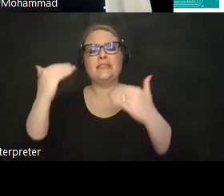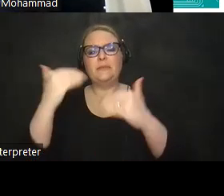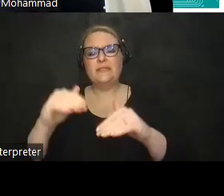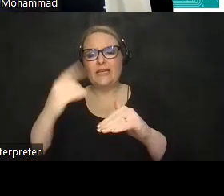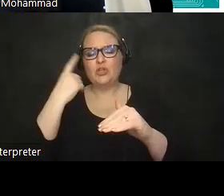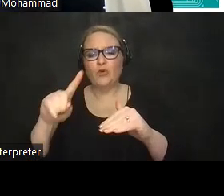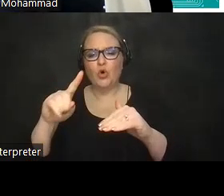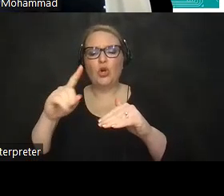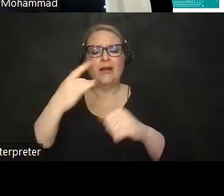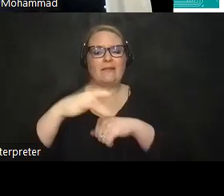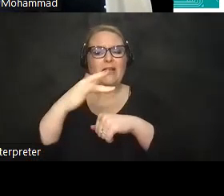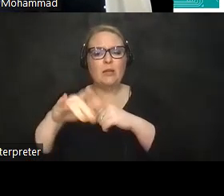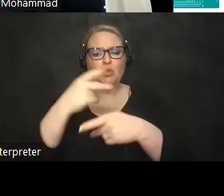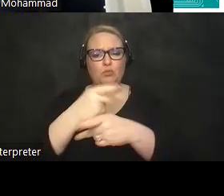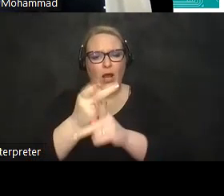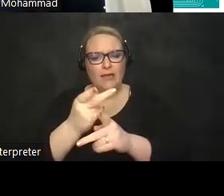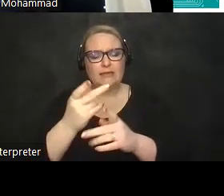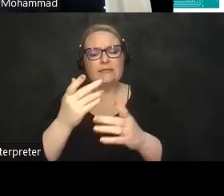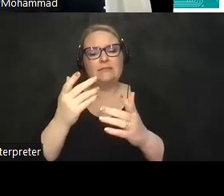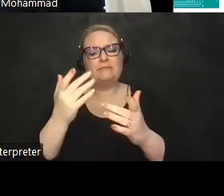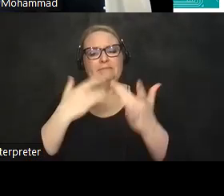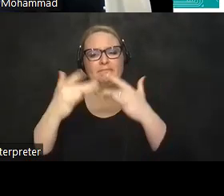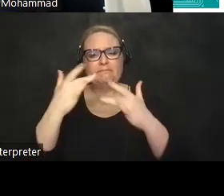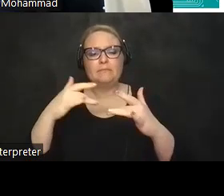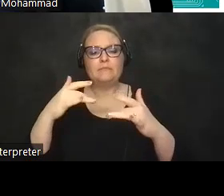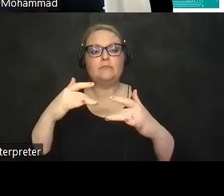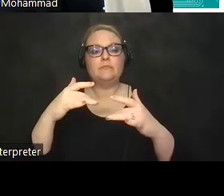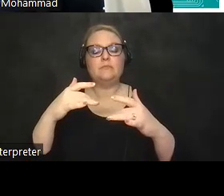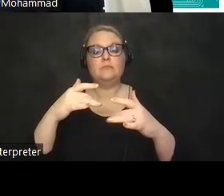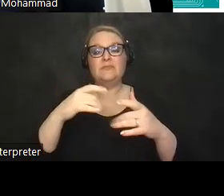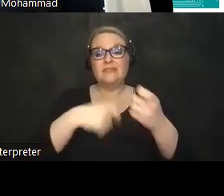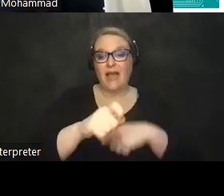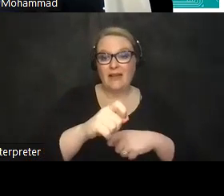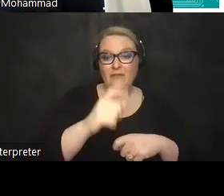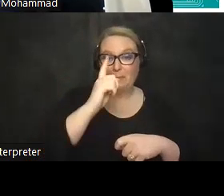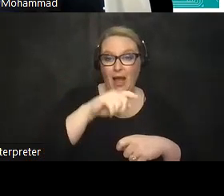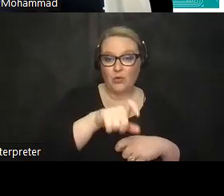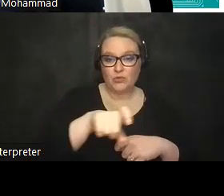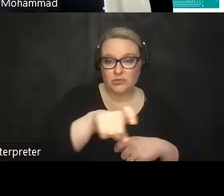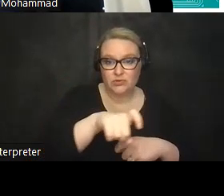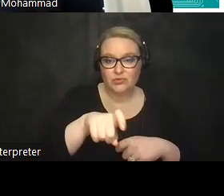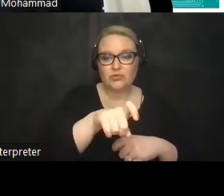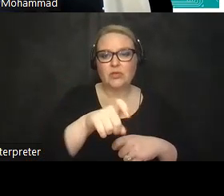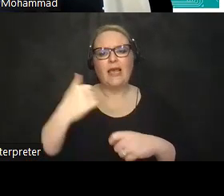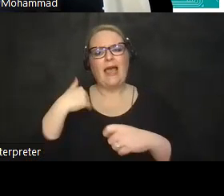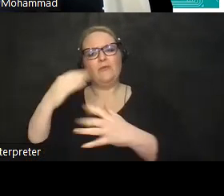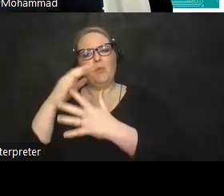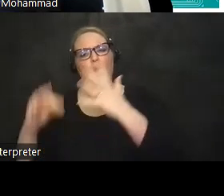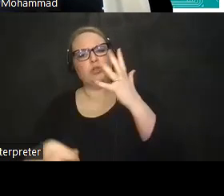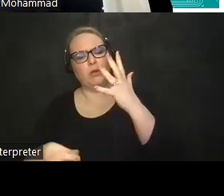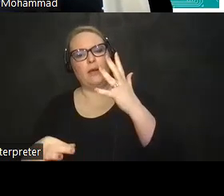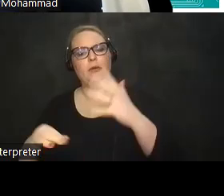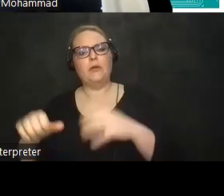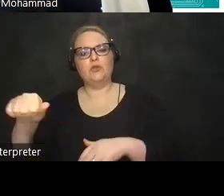available products out there um instead of using a mouse and cursor an individual has multiple options joystick